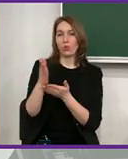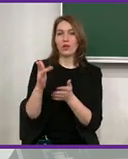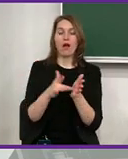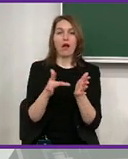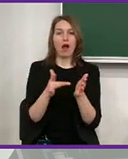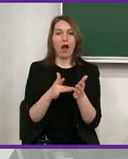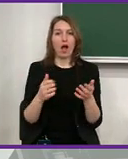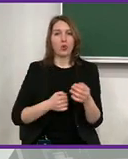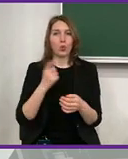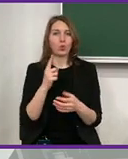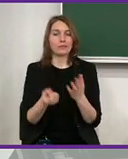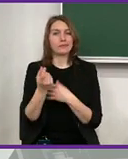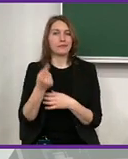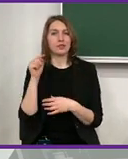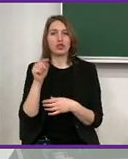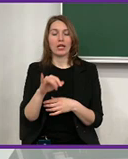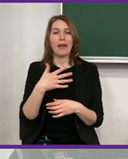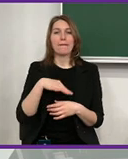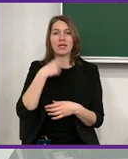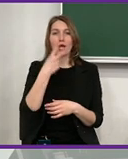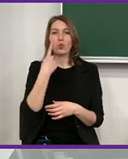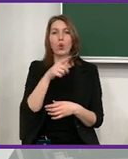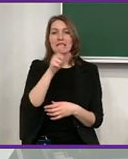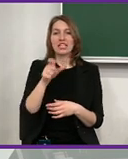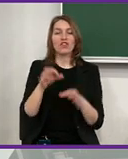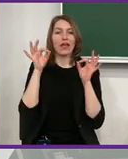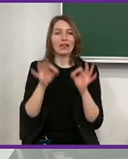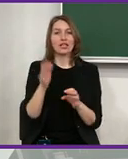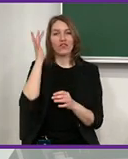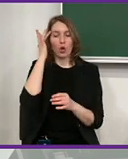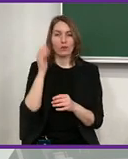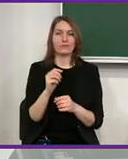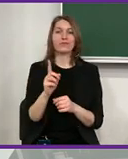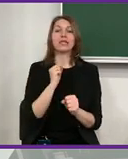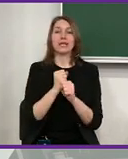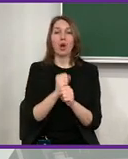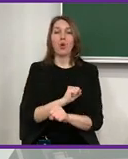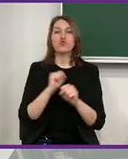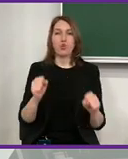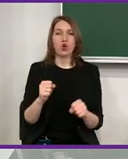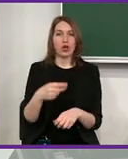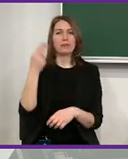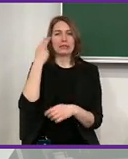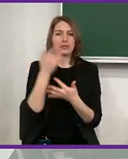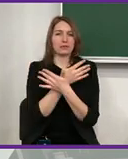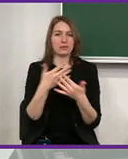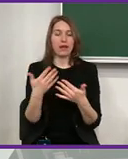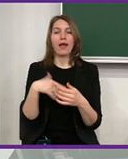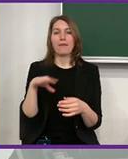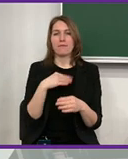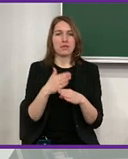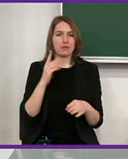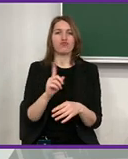What concerns construction and challenges in the construction sector from the point of view of human rights? First and foremost,